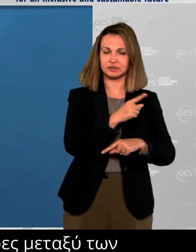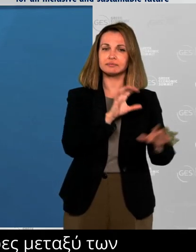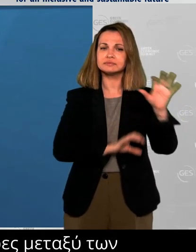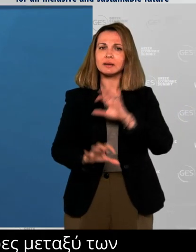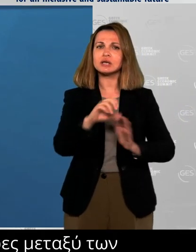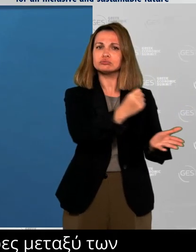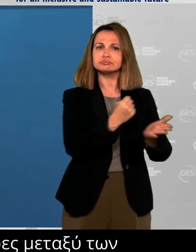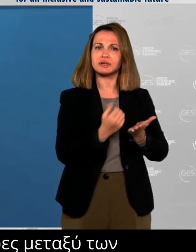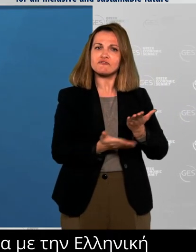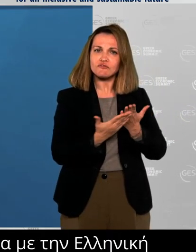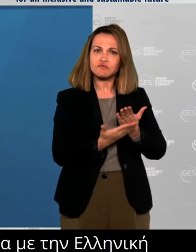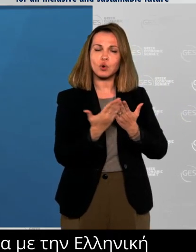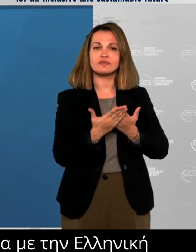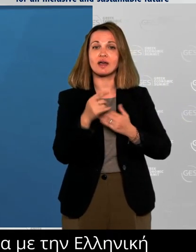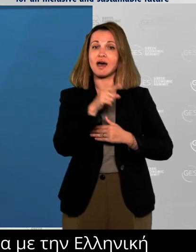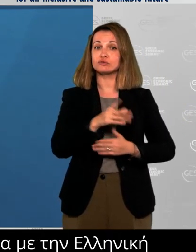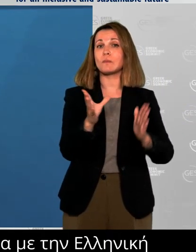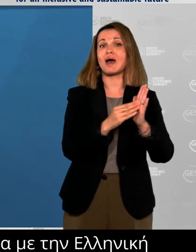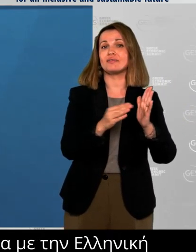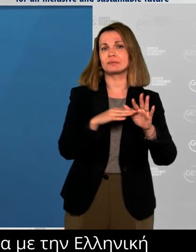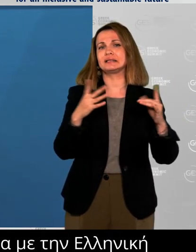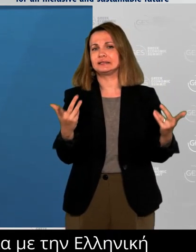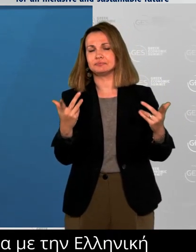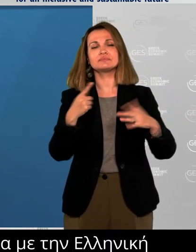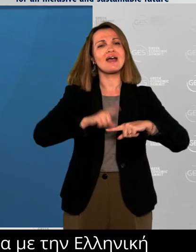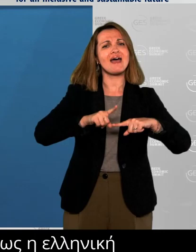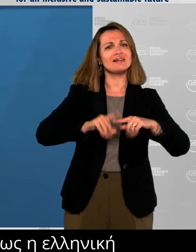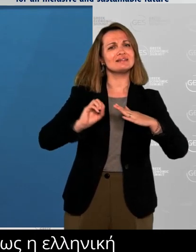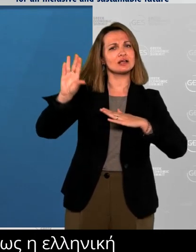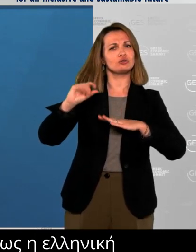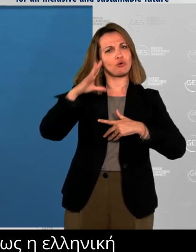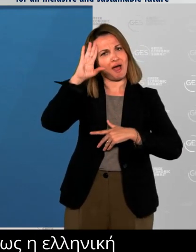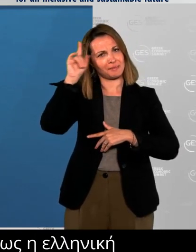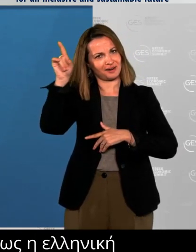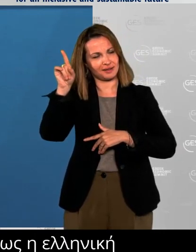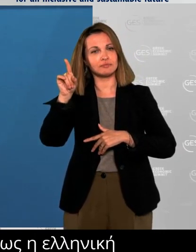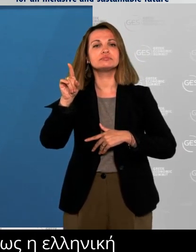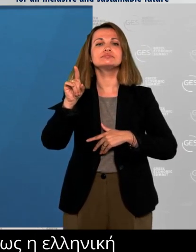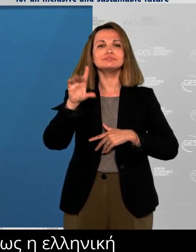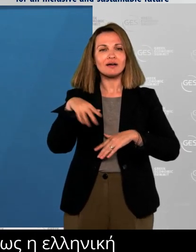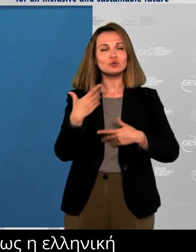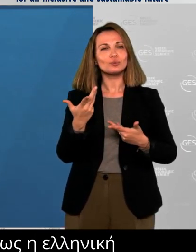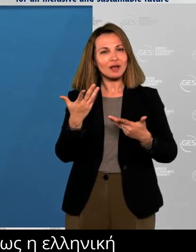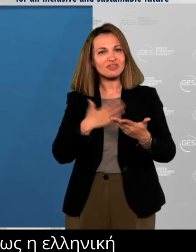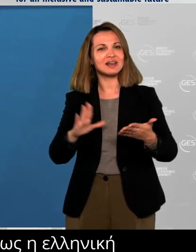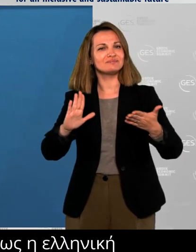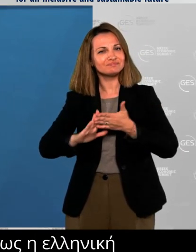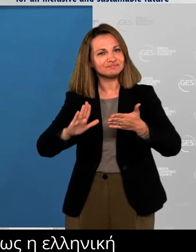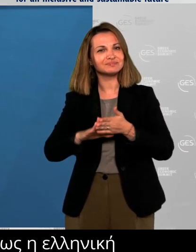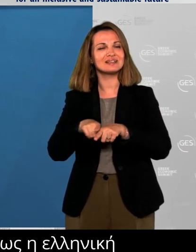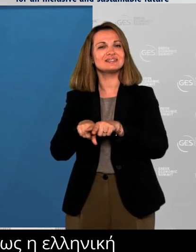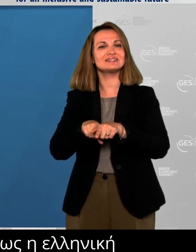Greek diaspora puts our shared values into practice, serving as a force multiplier for the U.S.-Greece relationship.